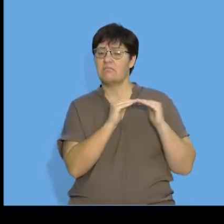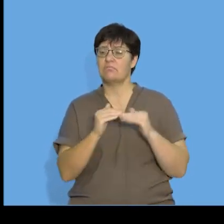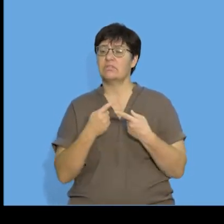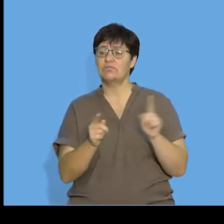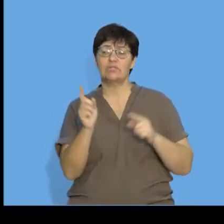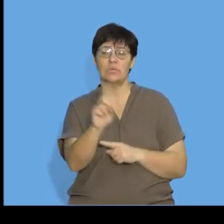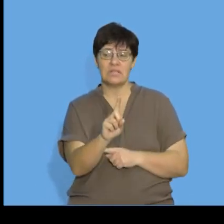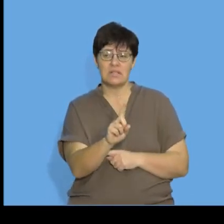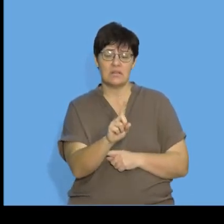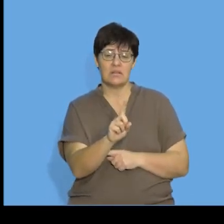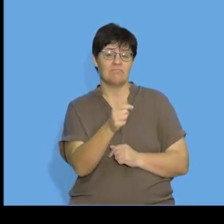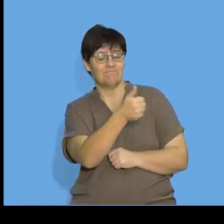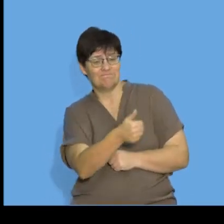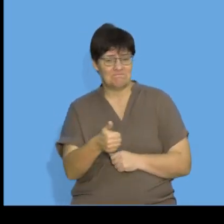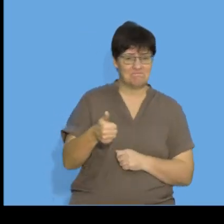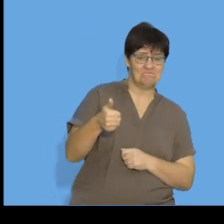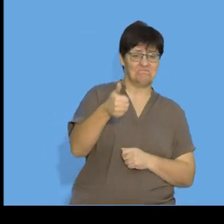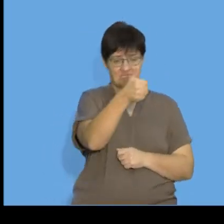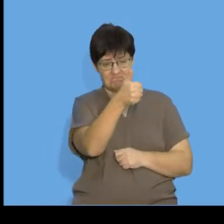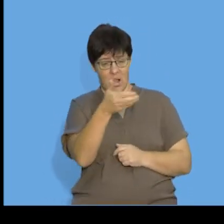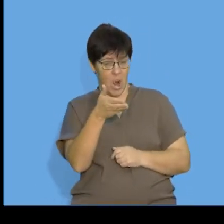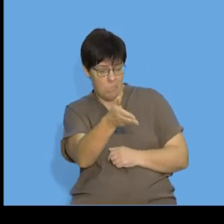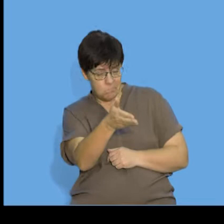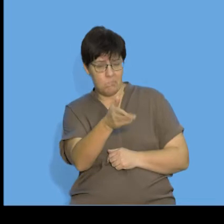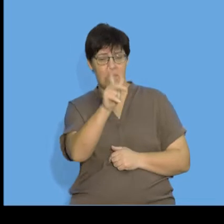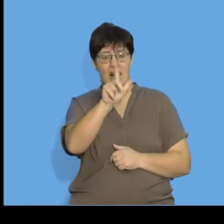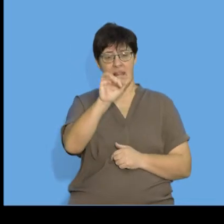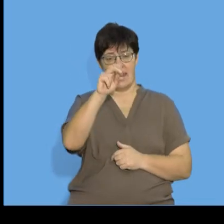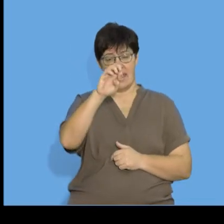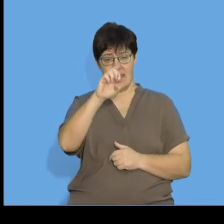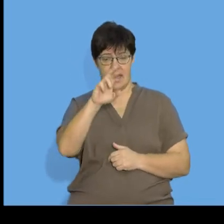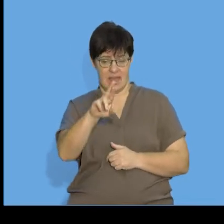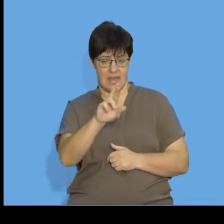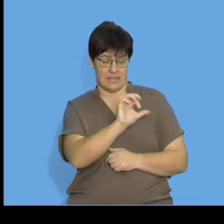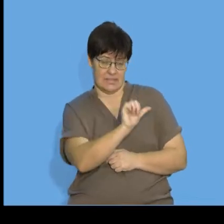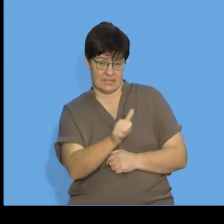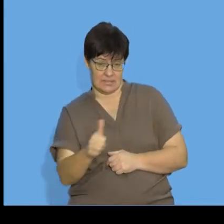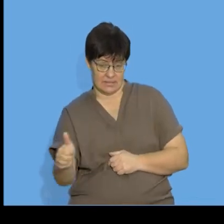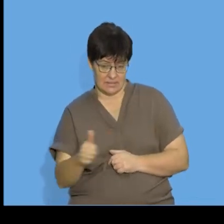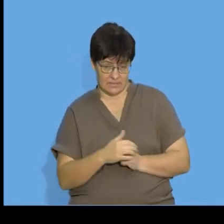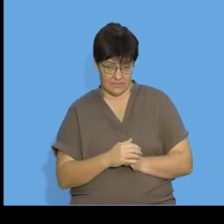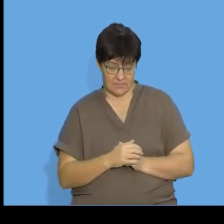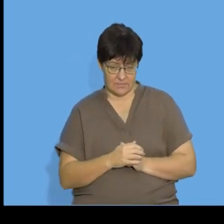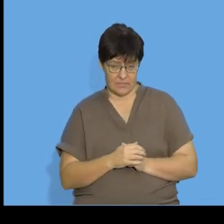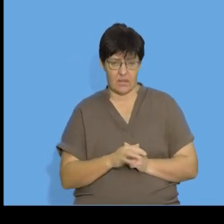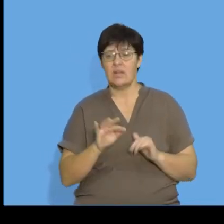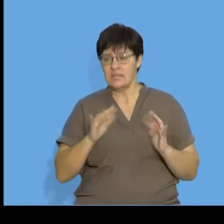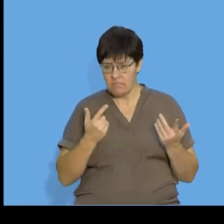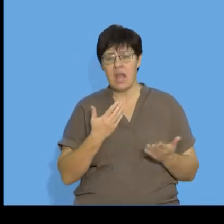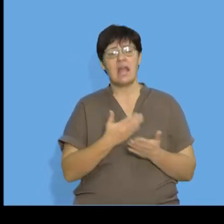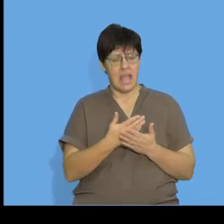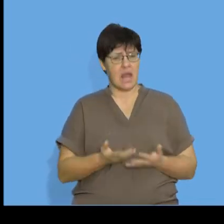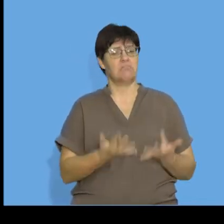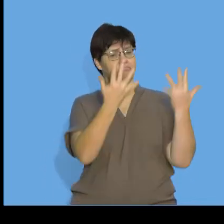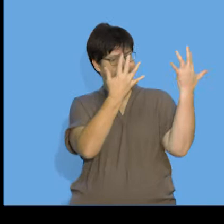is one of the main characteristics of a linear sequence. there is a way that I can